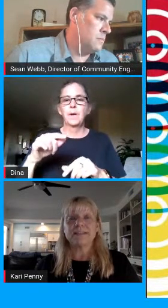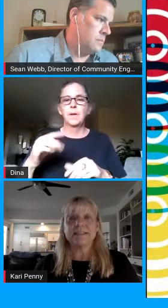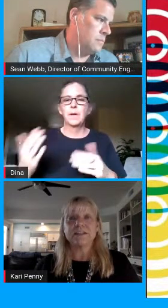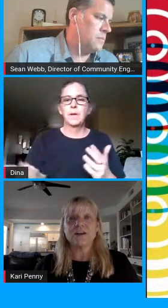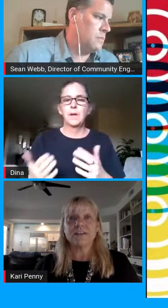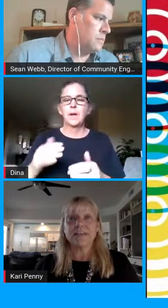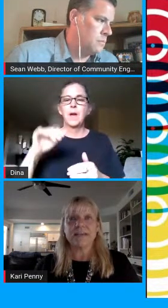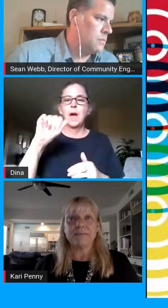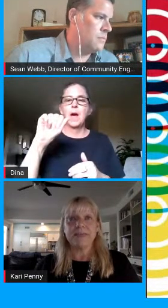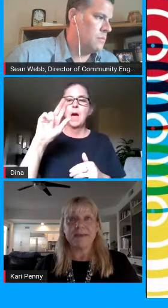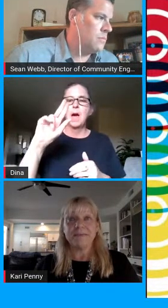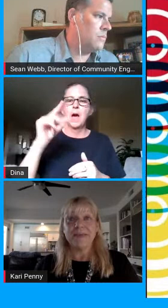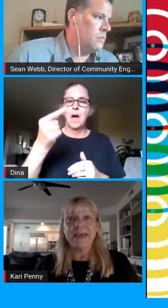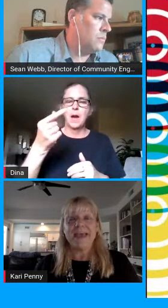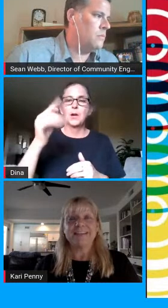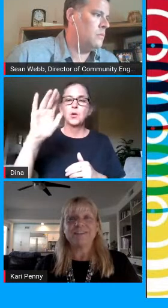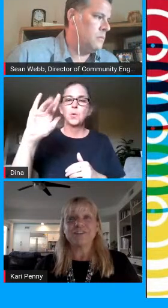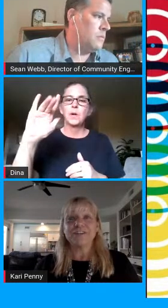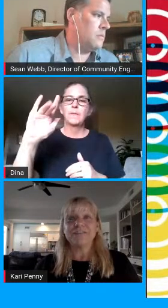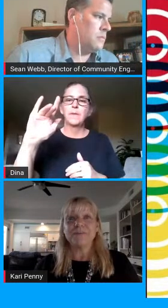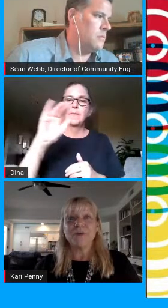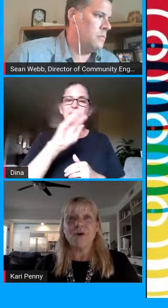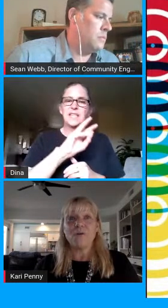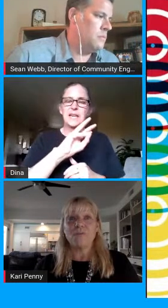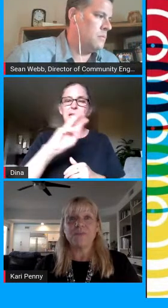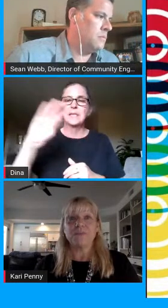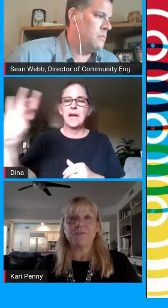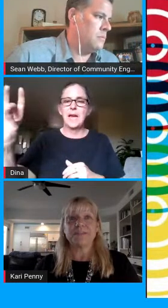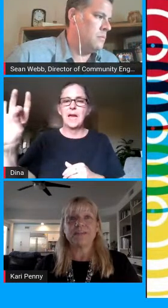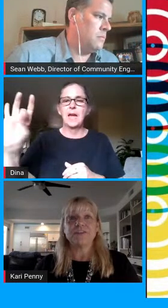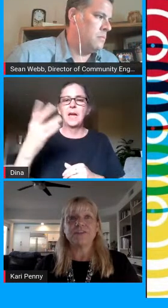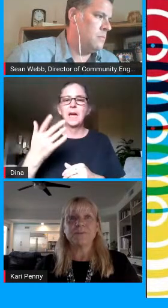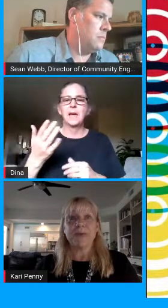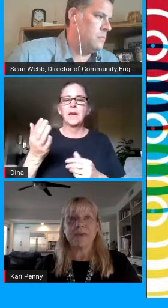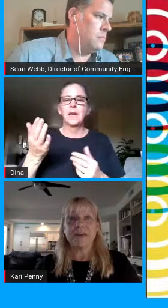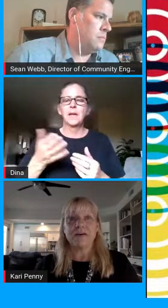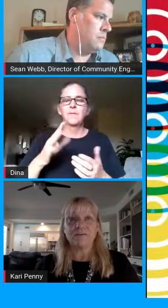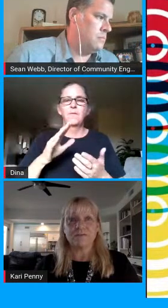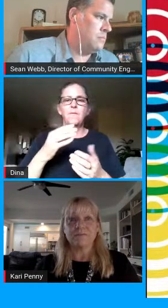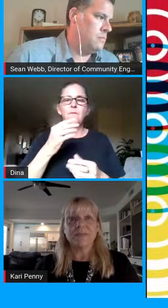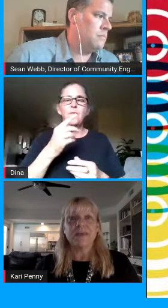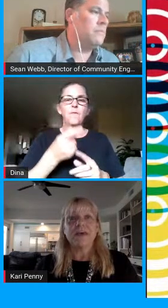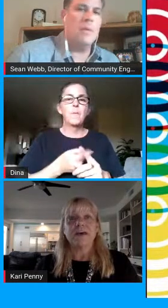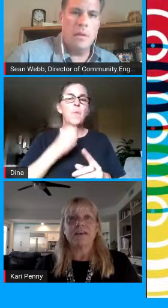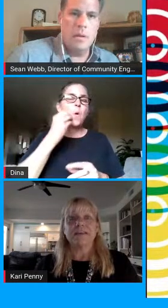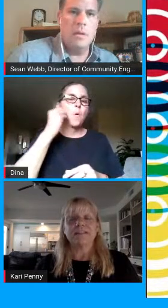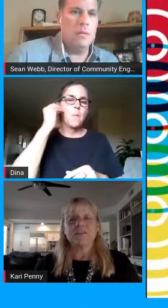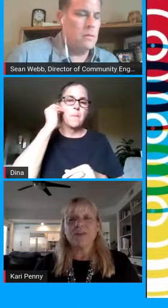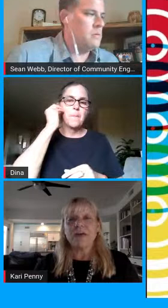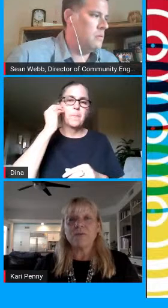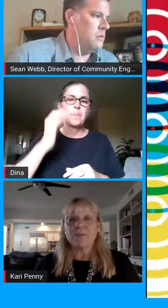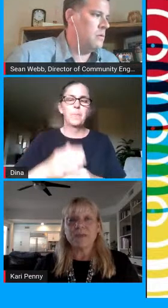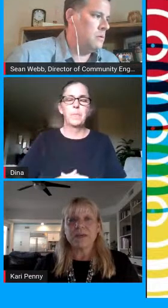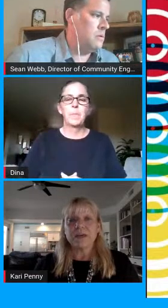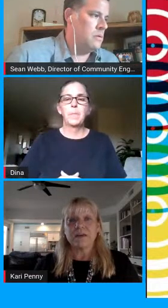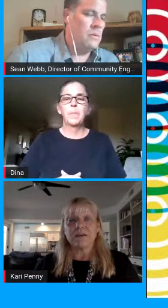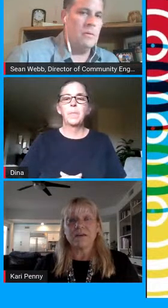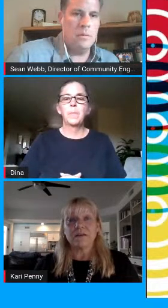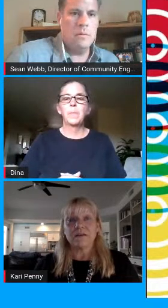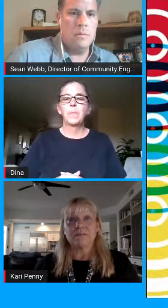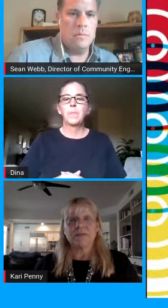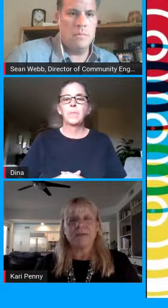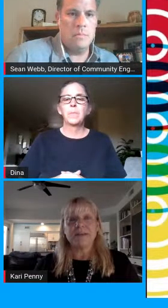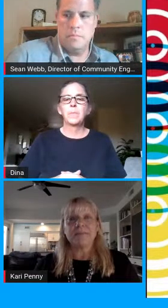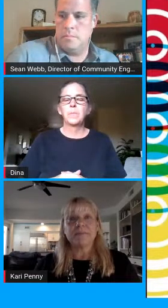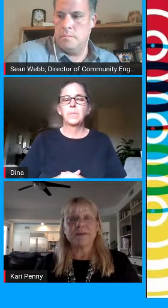6 o'clock to 8 p.m and it's learning from home with a presenter beth um uh and so that will be uh